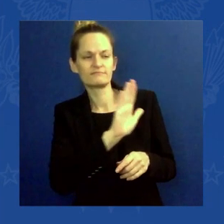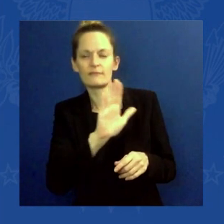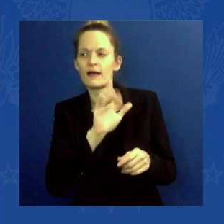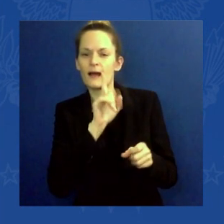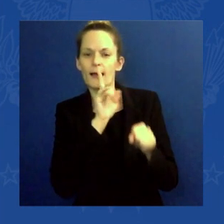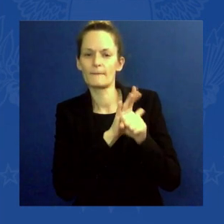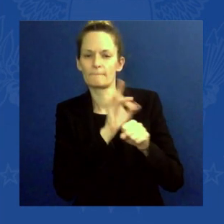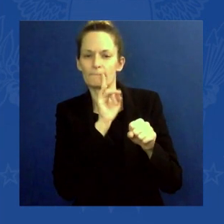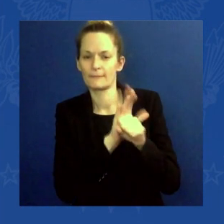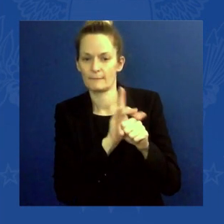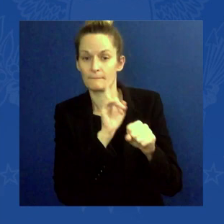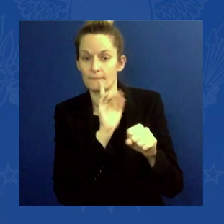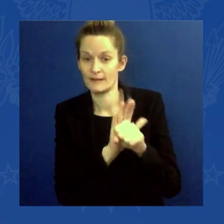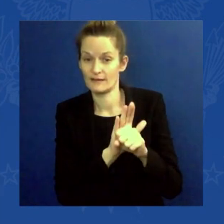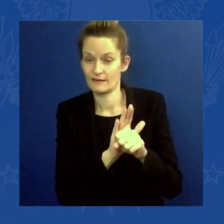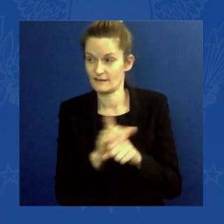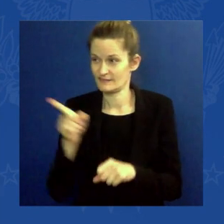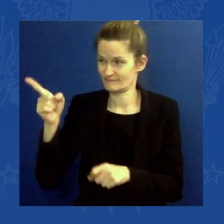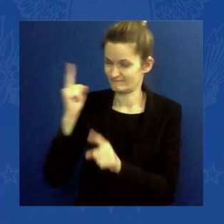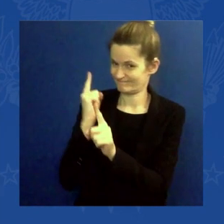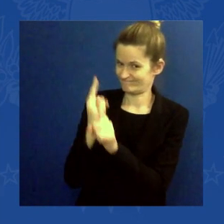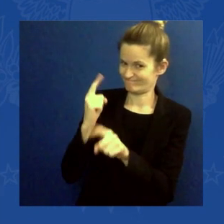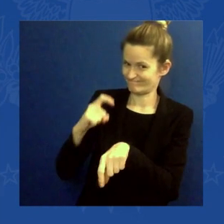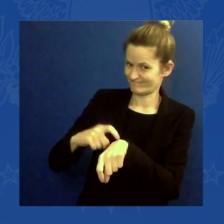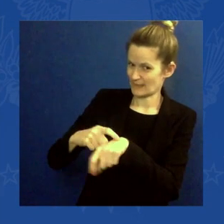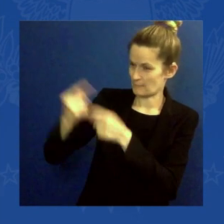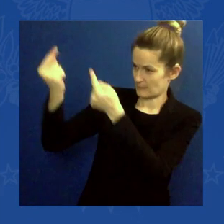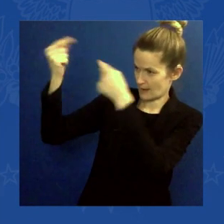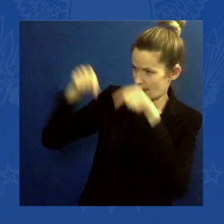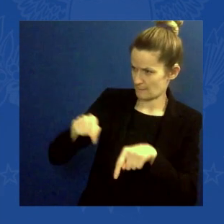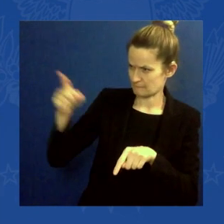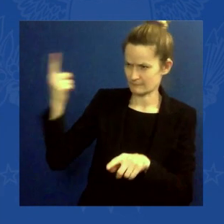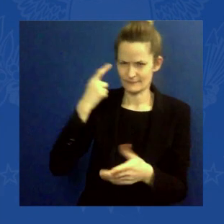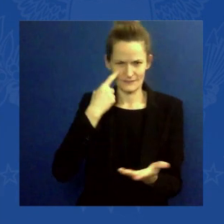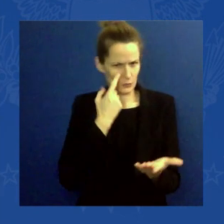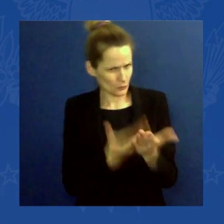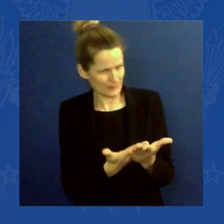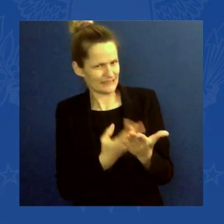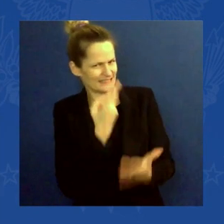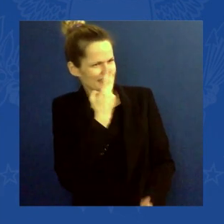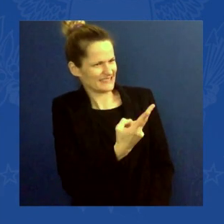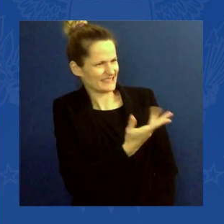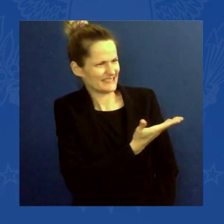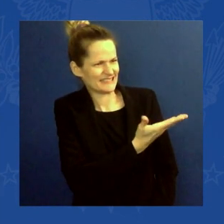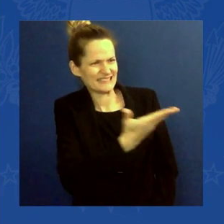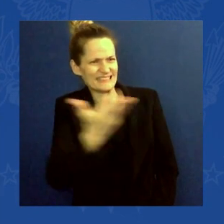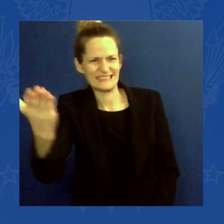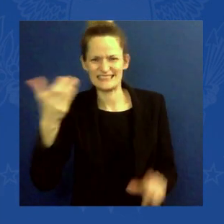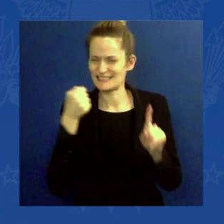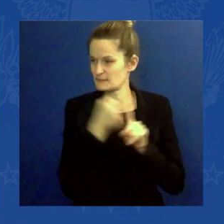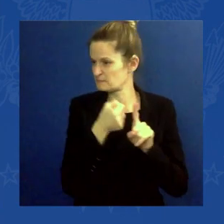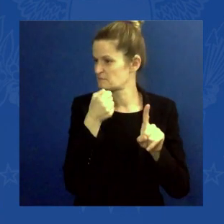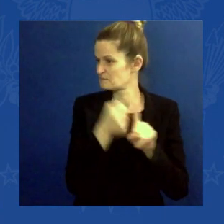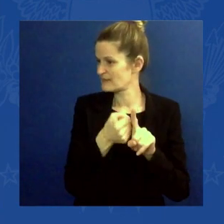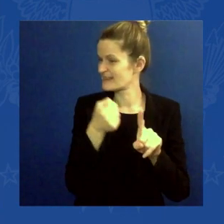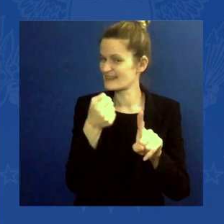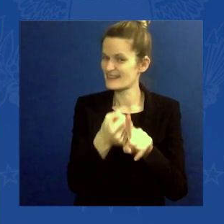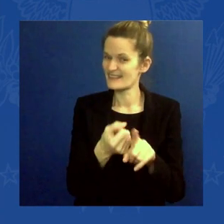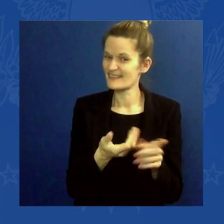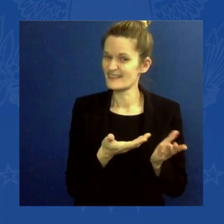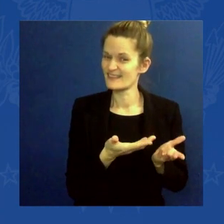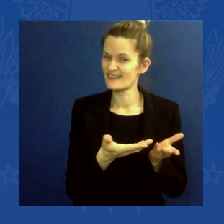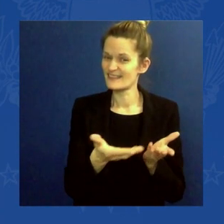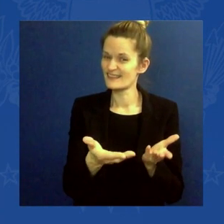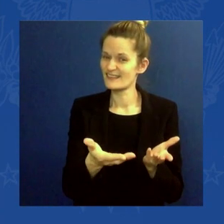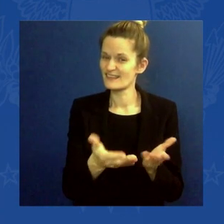the impacts of these wildfires for himself. But his commitments he made in June, the